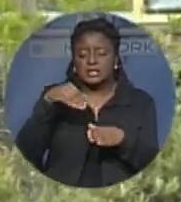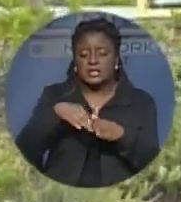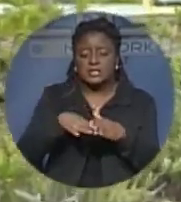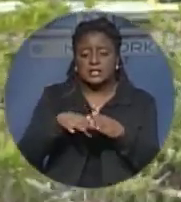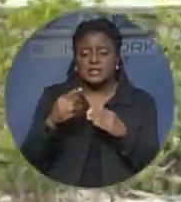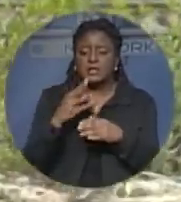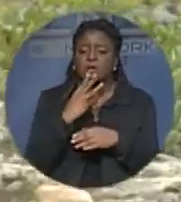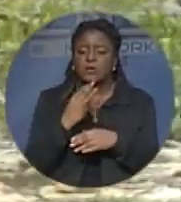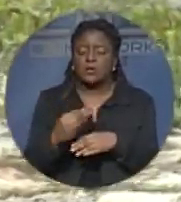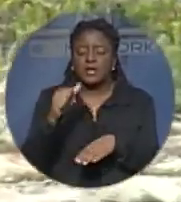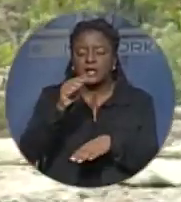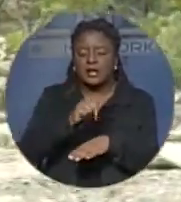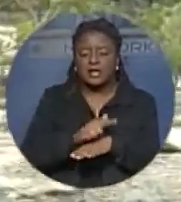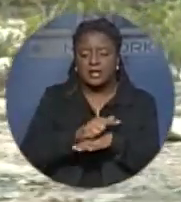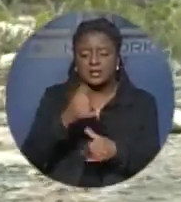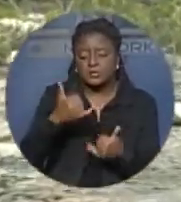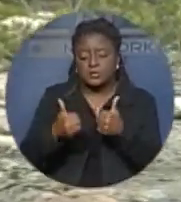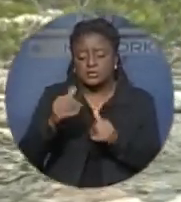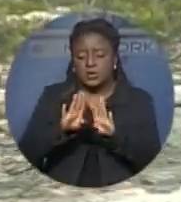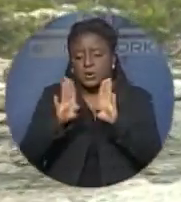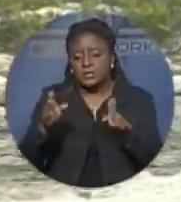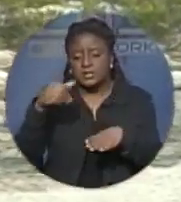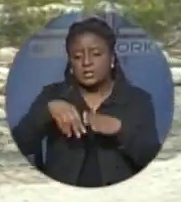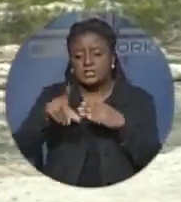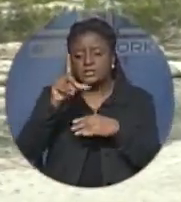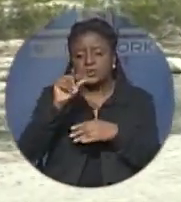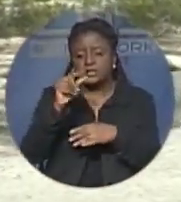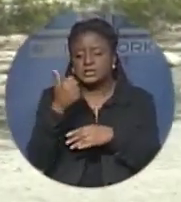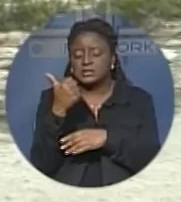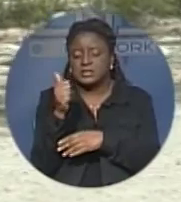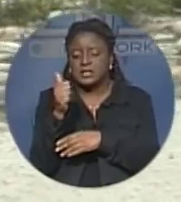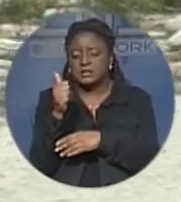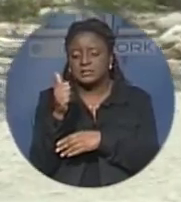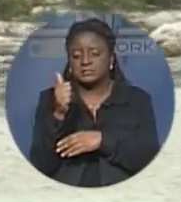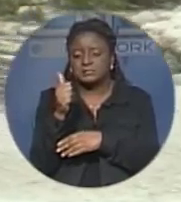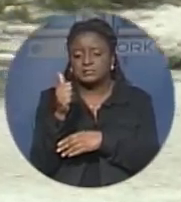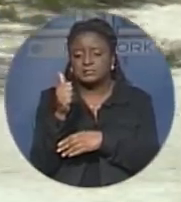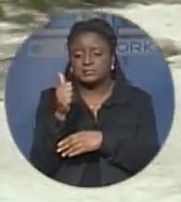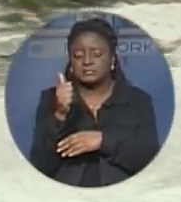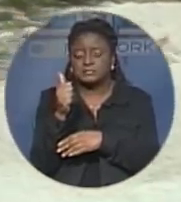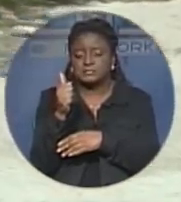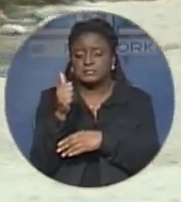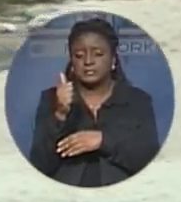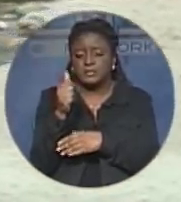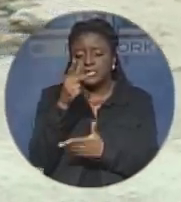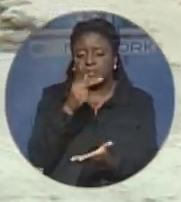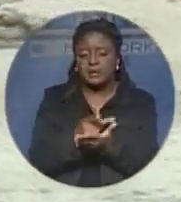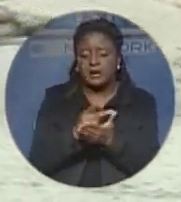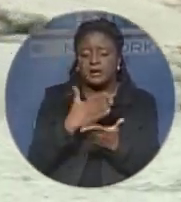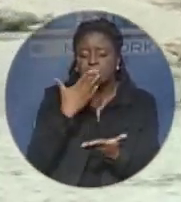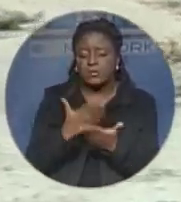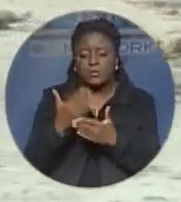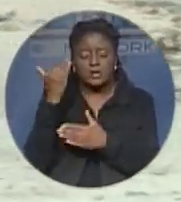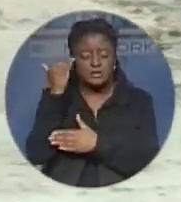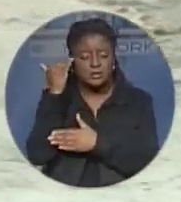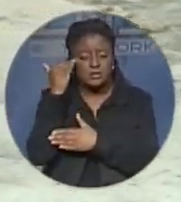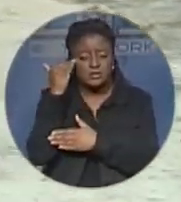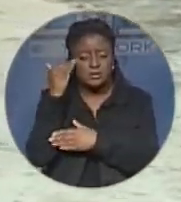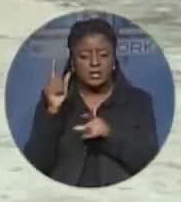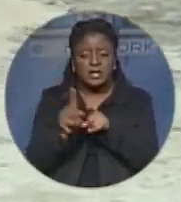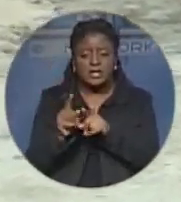New Providence, which opened in 2010. Carey says while the park's popularity has grown as an education and adventure area,